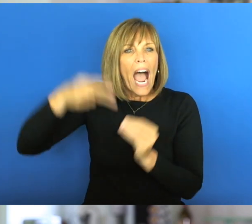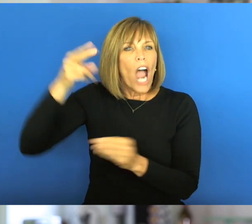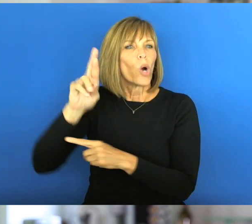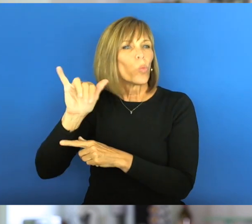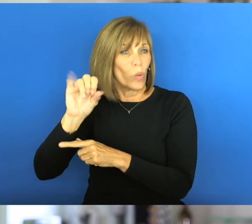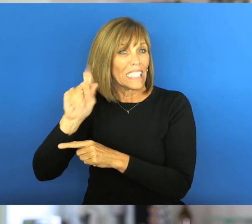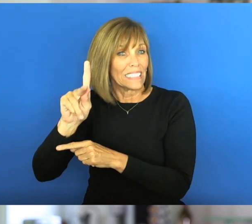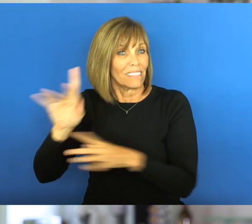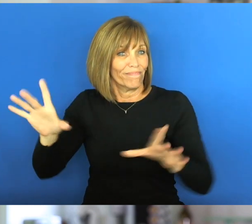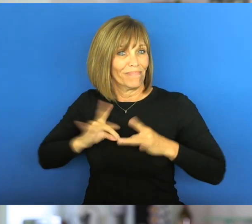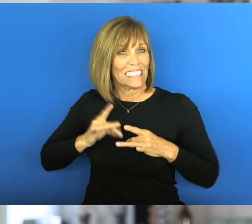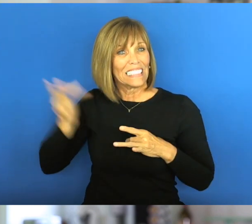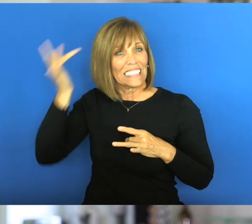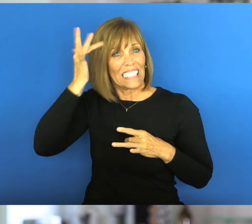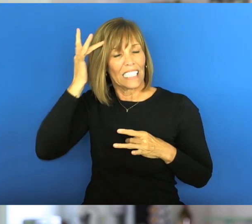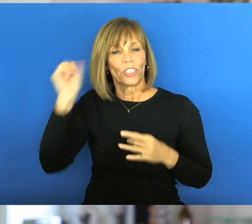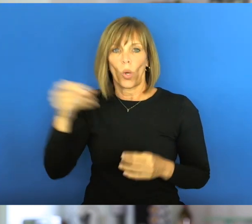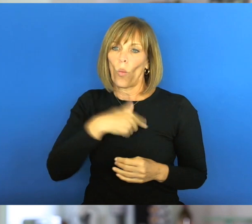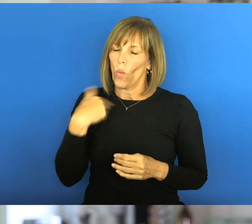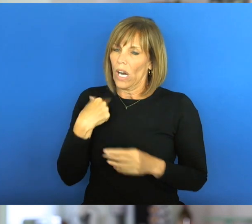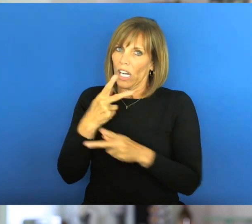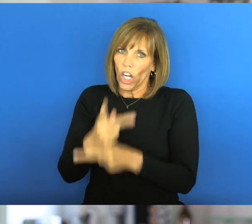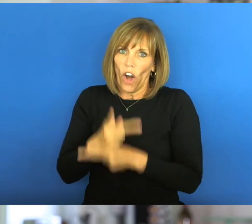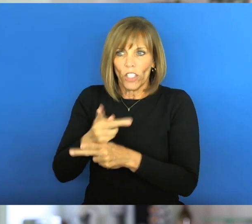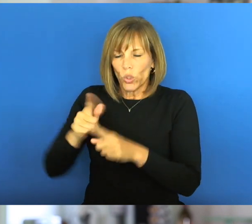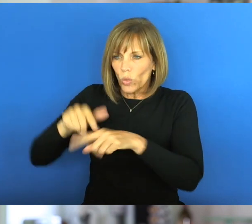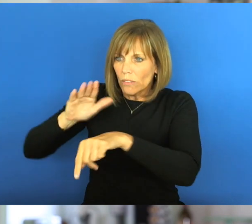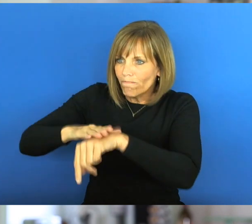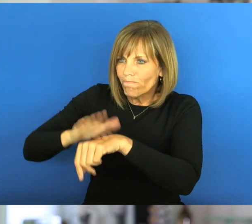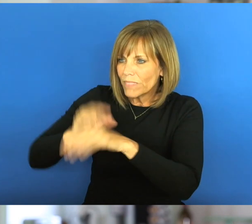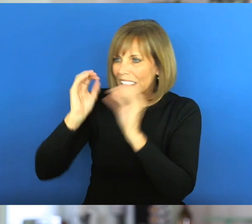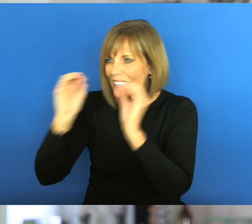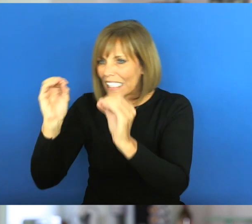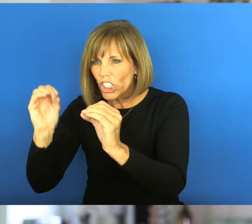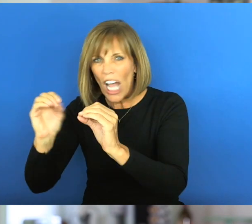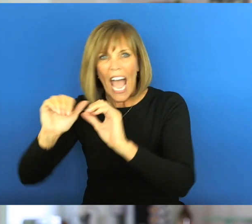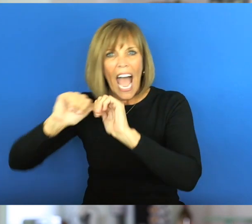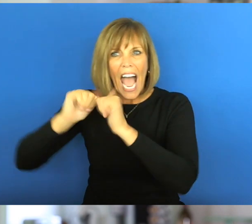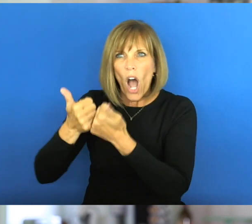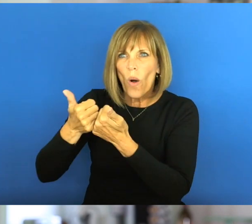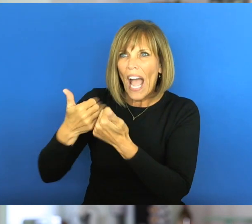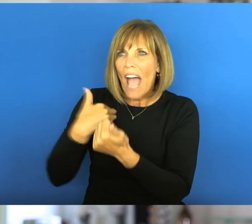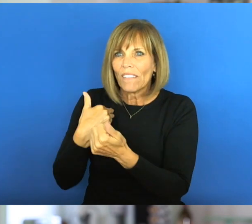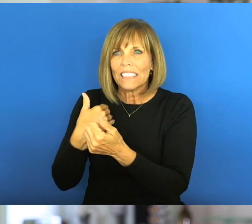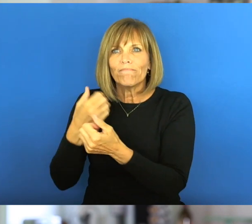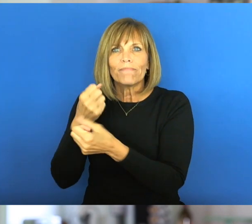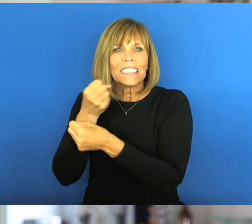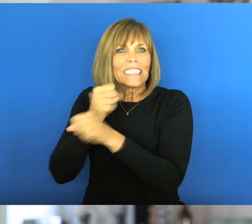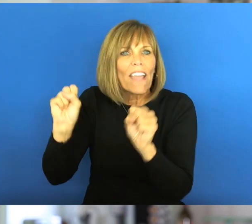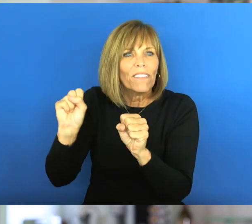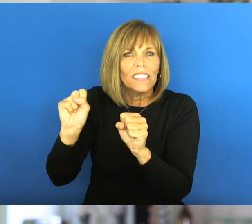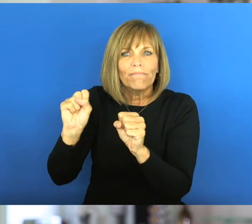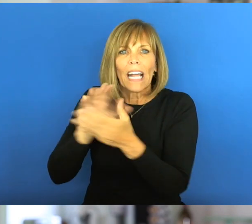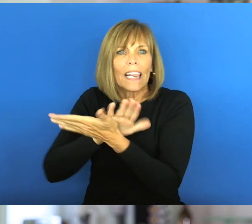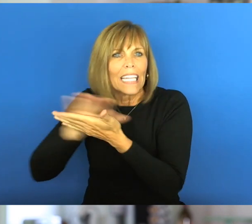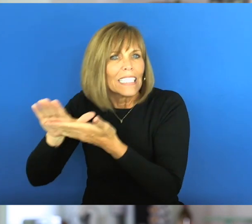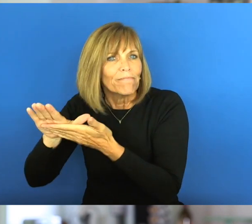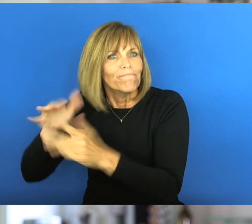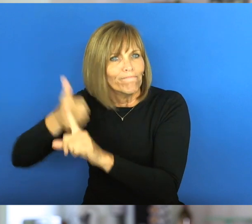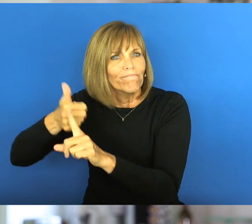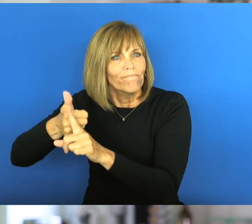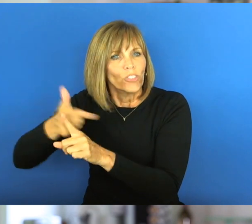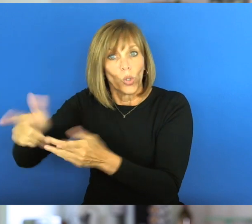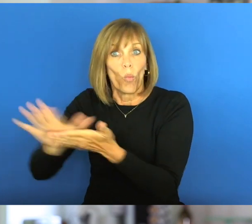and so we were very cautious and teaching Alicia like what to do and how to have safe hygiene and